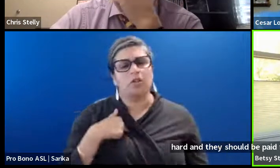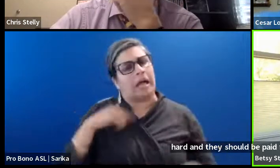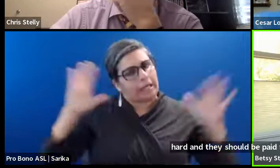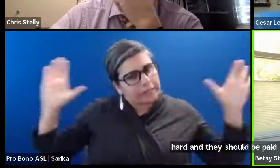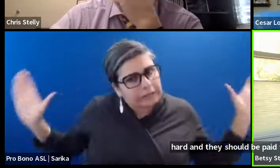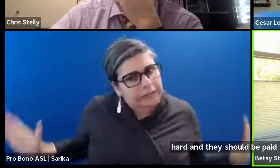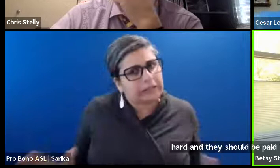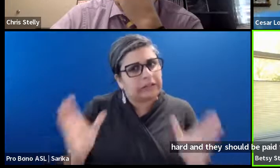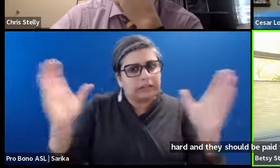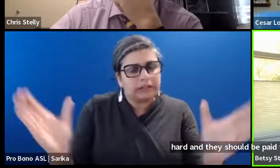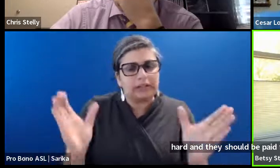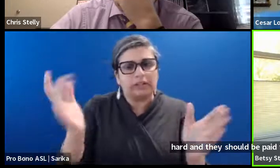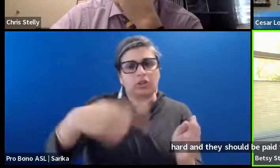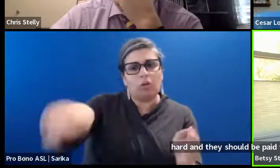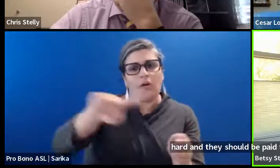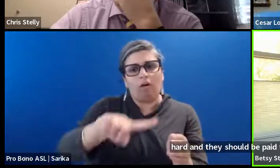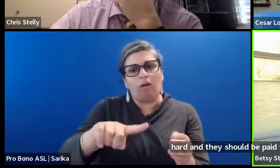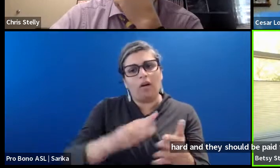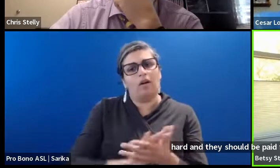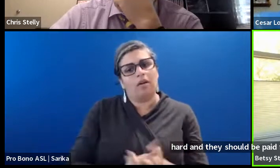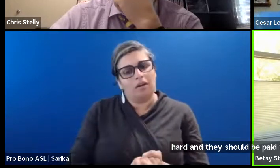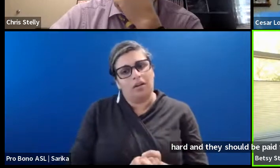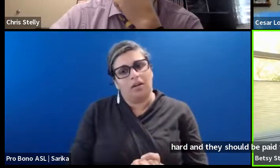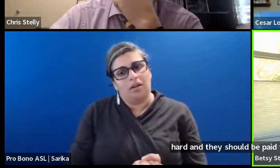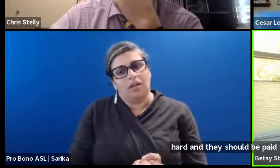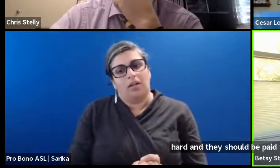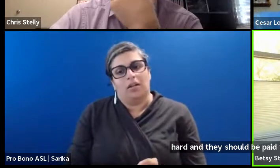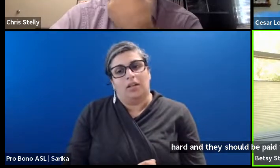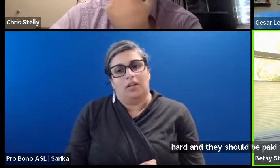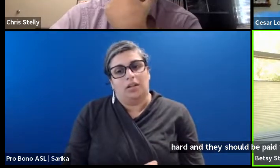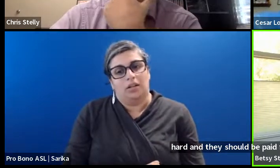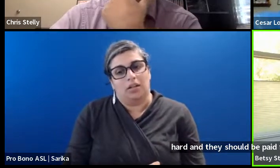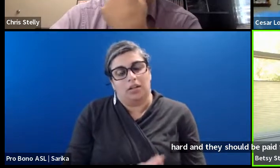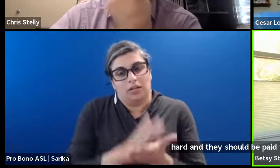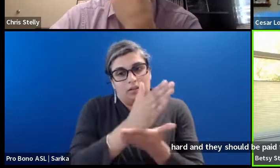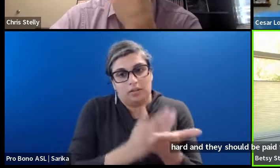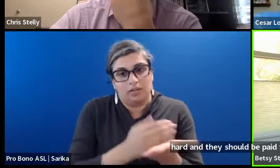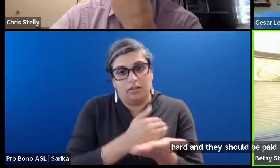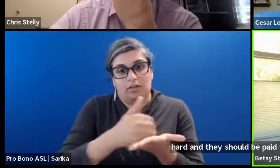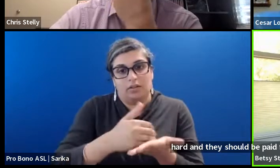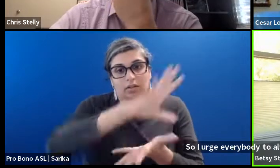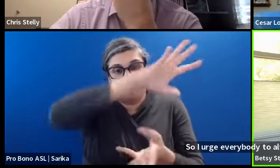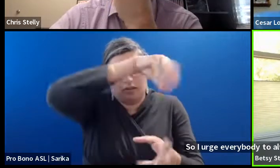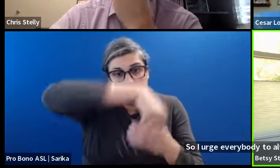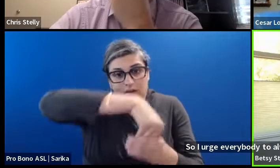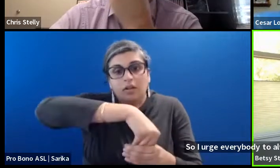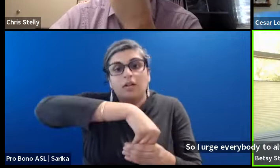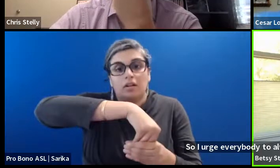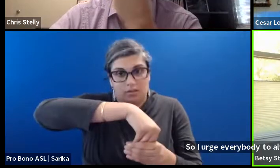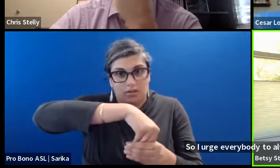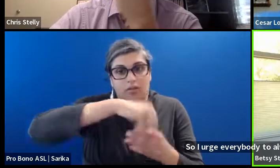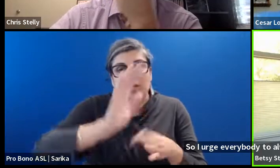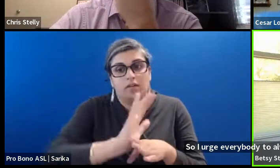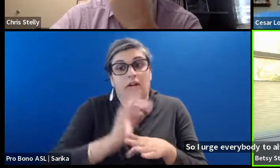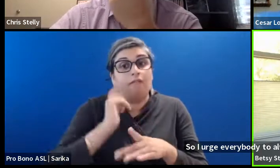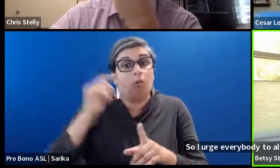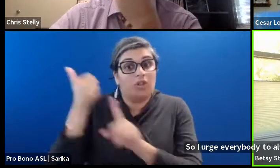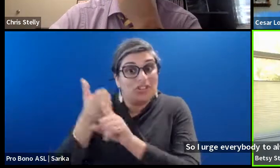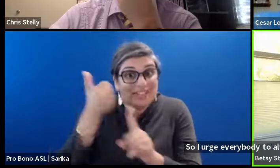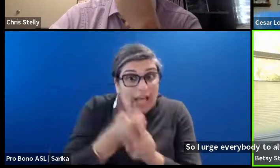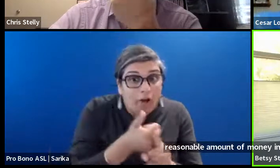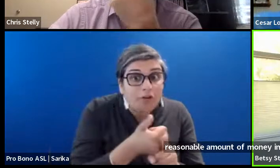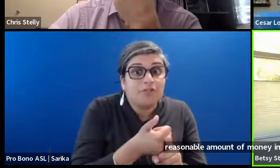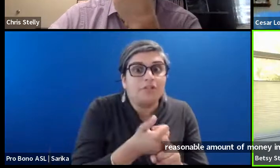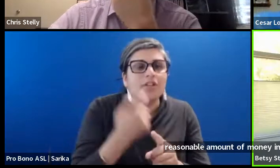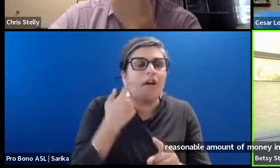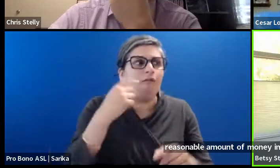to always put a reasonable amount of money into a film budget for yourselves, for producers